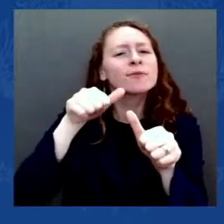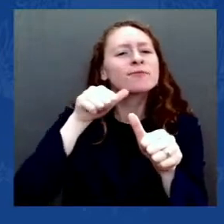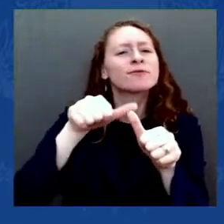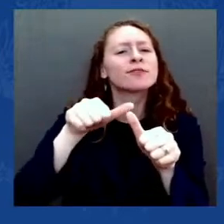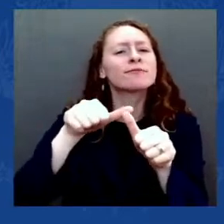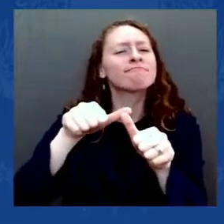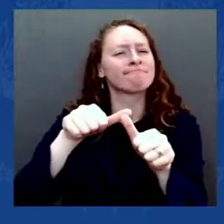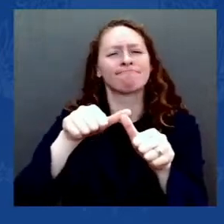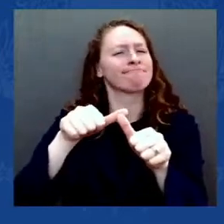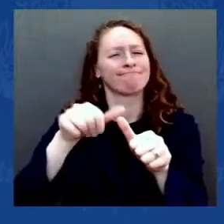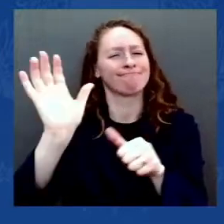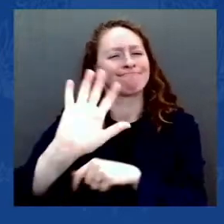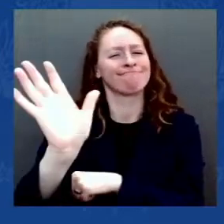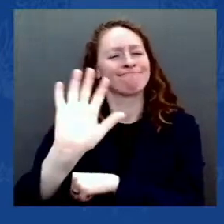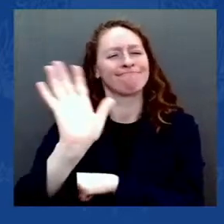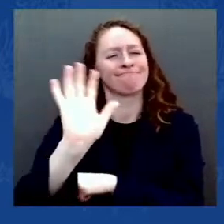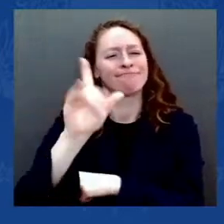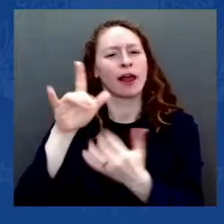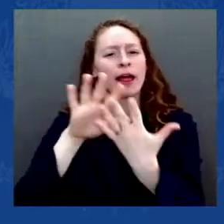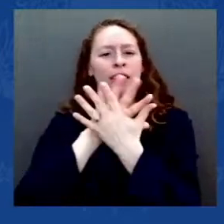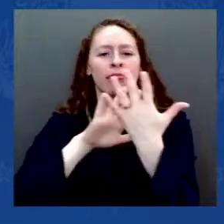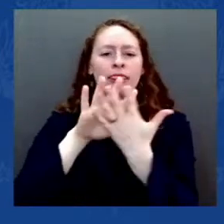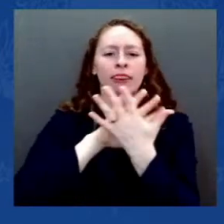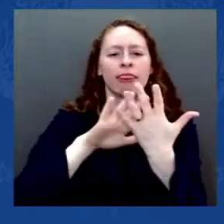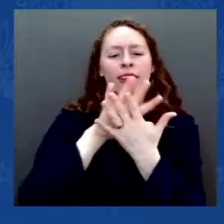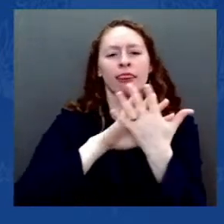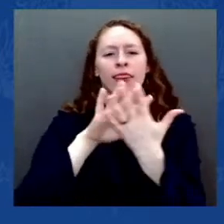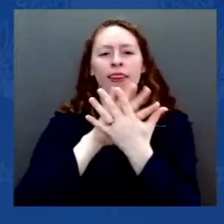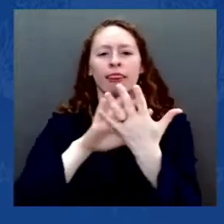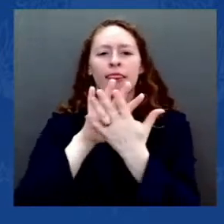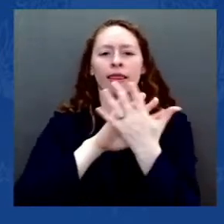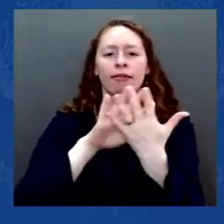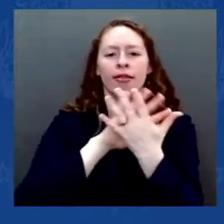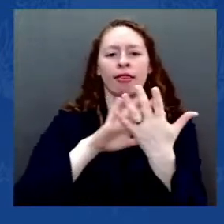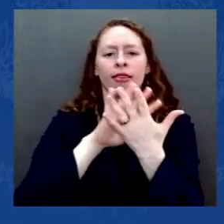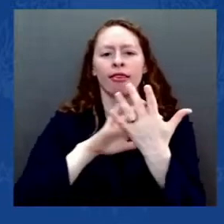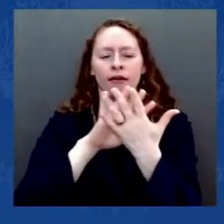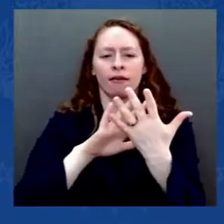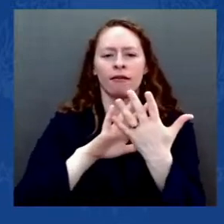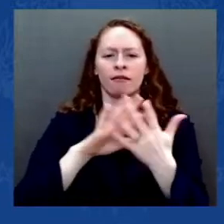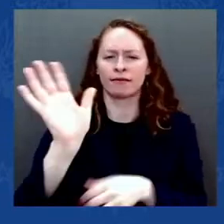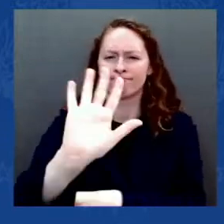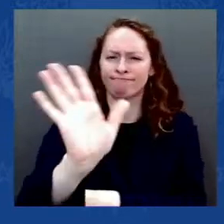They face up to it. It sounds like hyperbole, but that's the truth. They face up to it.